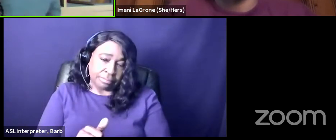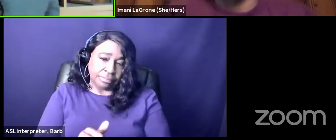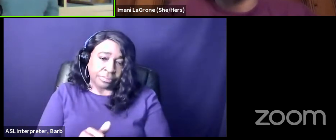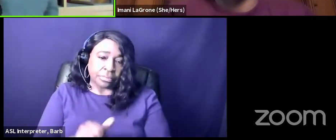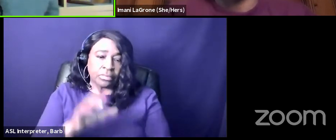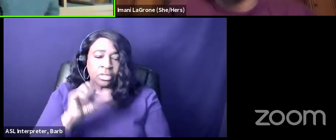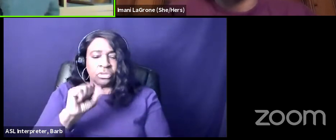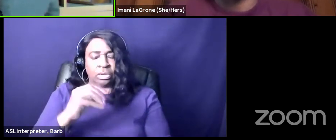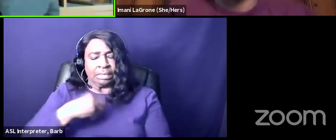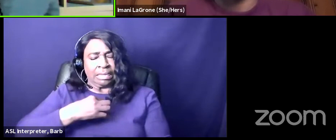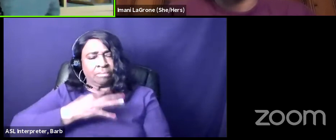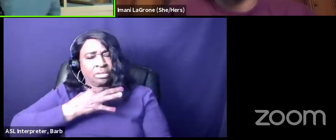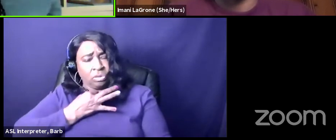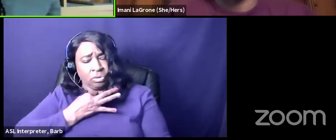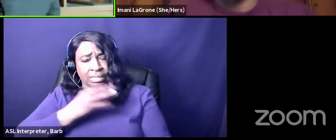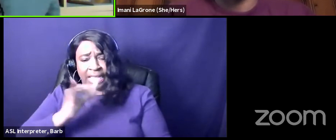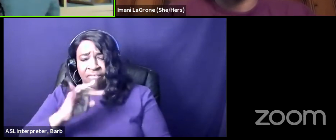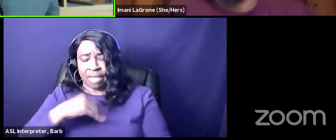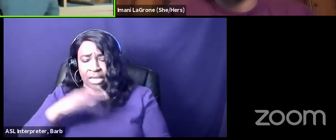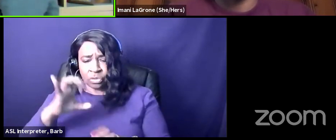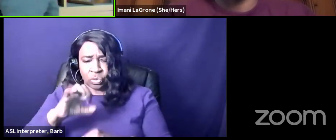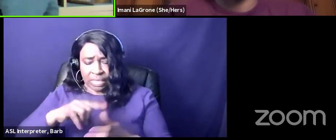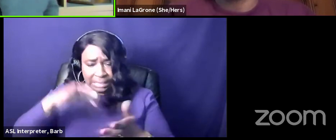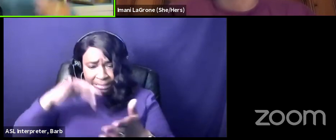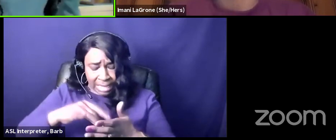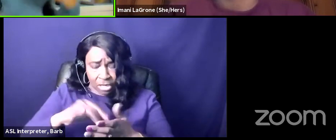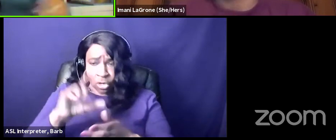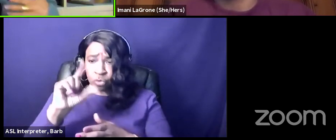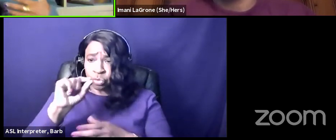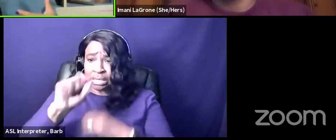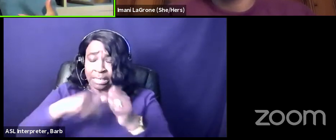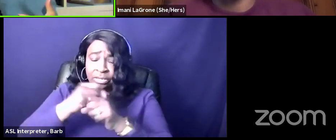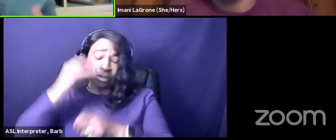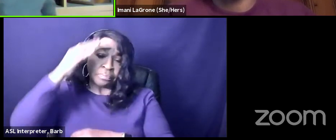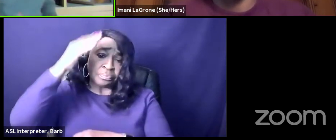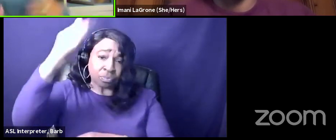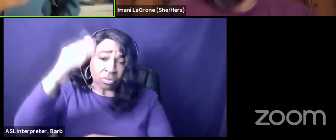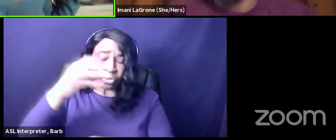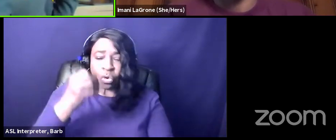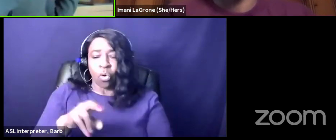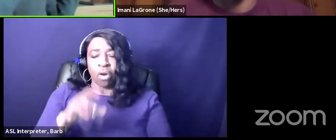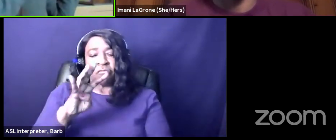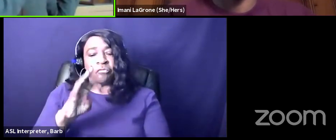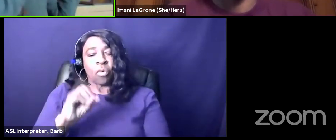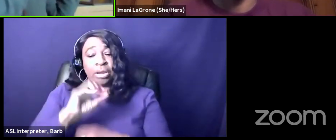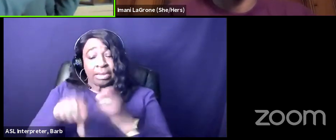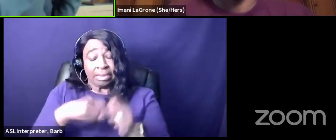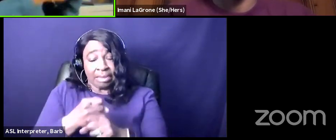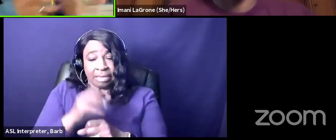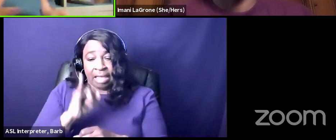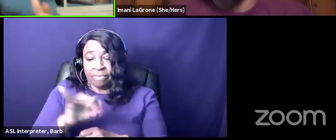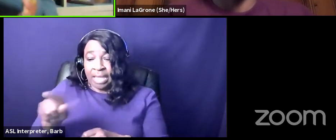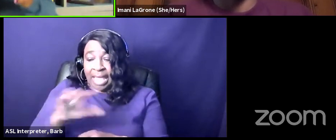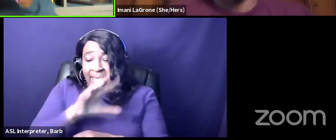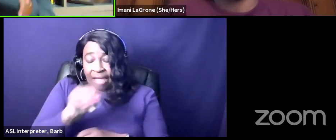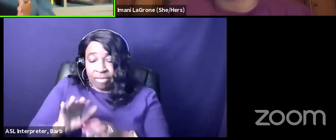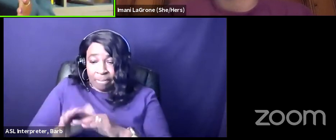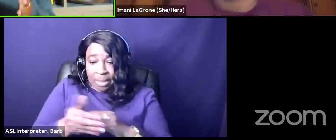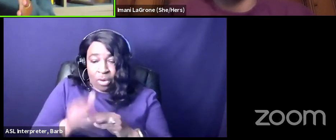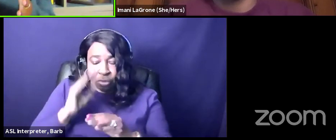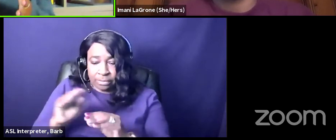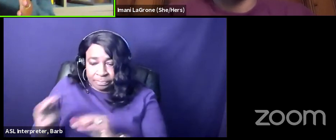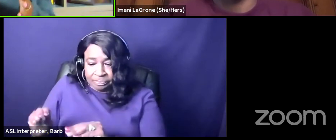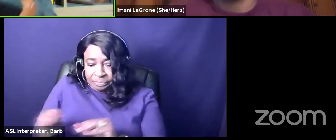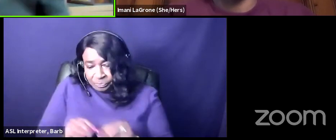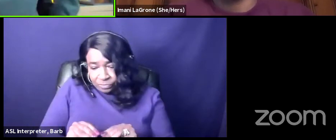curious if i were to do this study in 20 years or 40 years if afro-caribbeans would sort of shift to the middle of